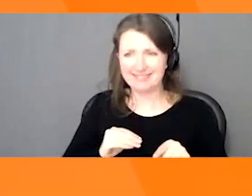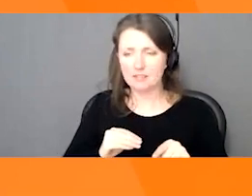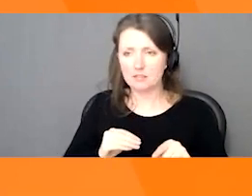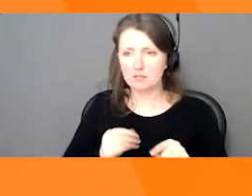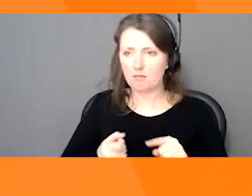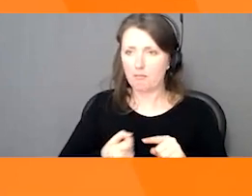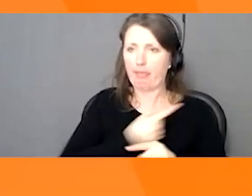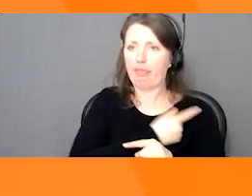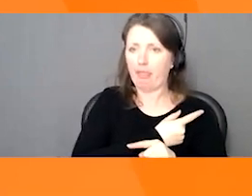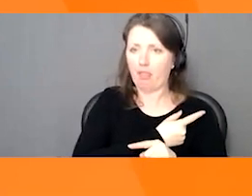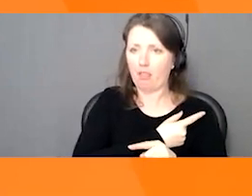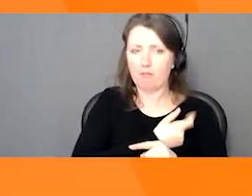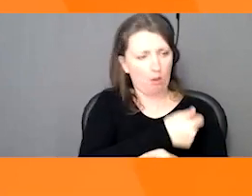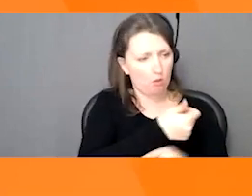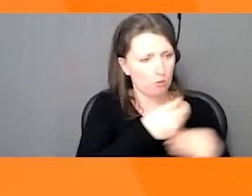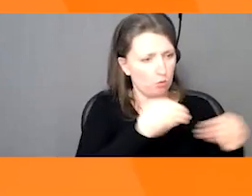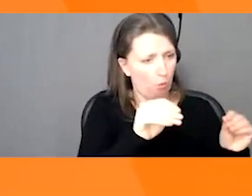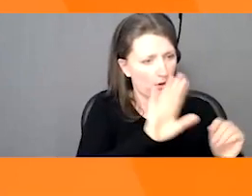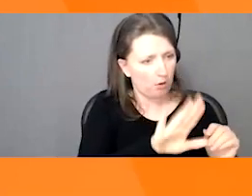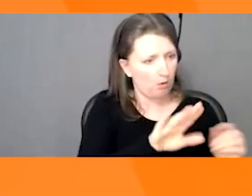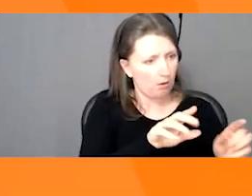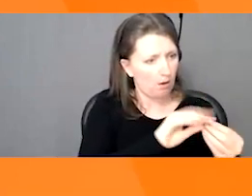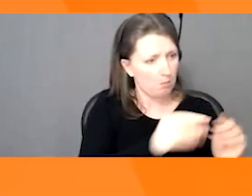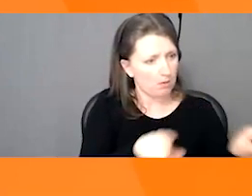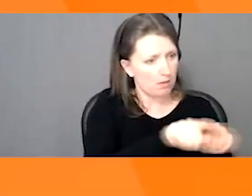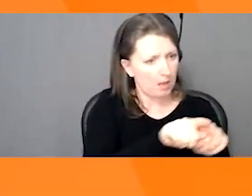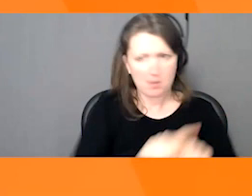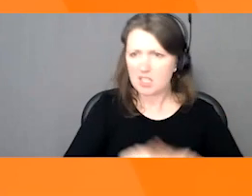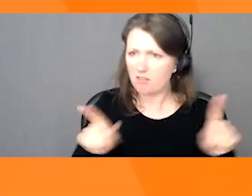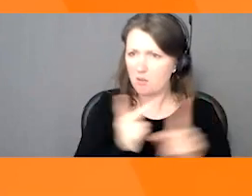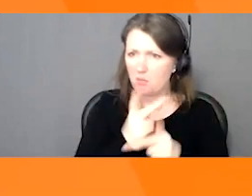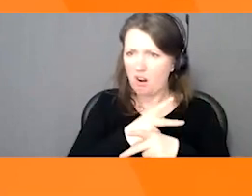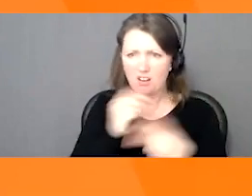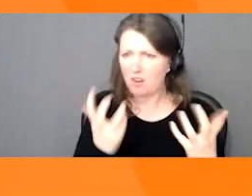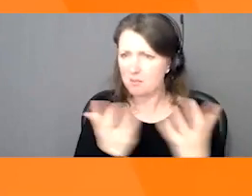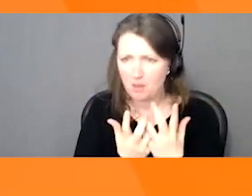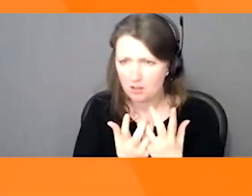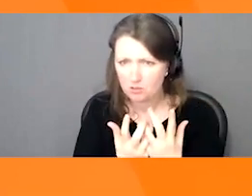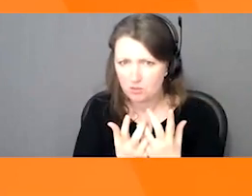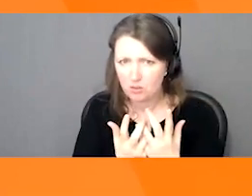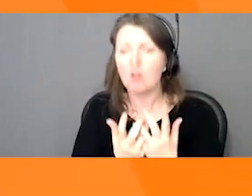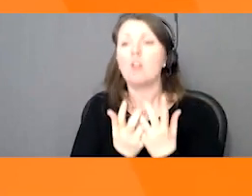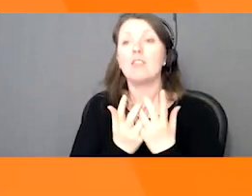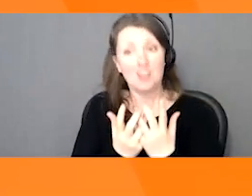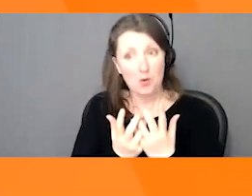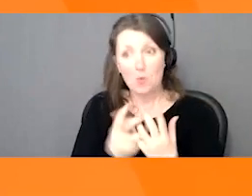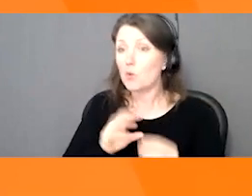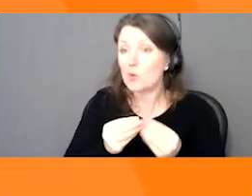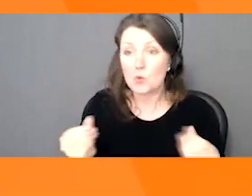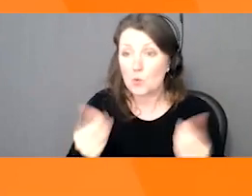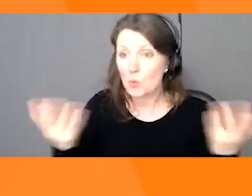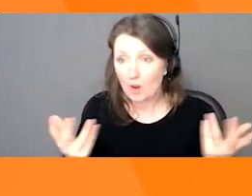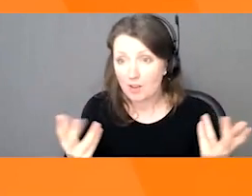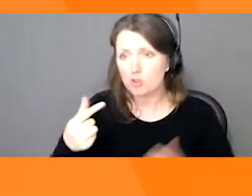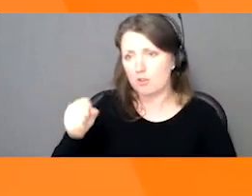results. It seems complicated, but there's a simple solution, encoding a global trade item number and product data